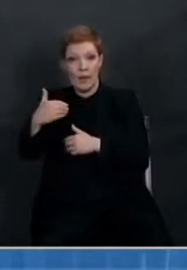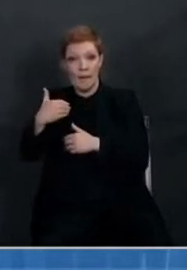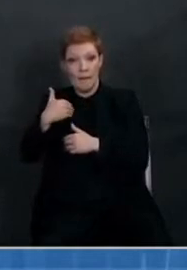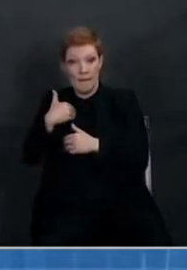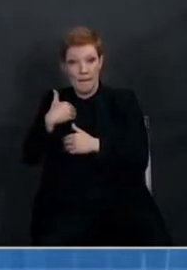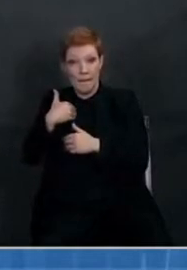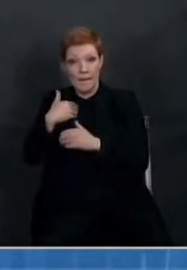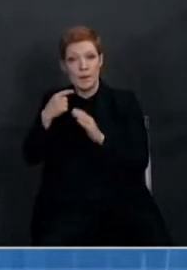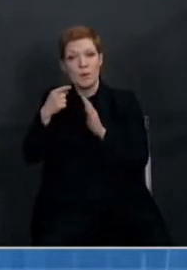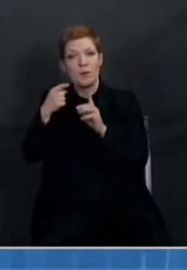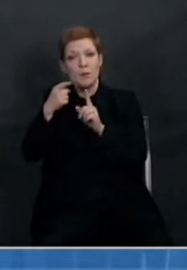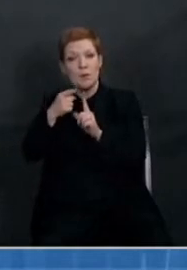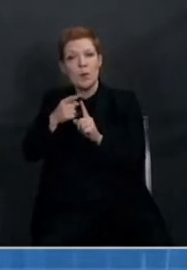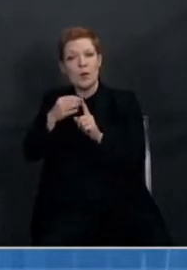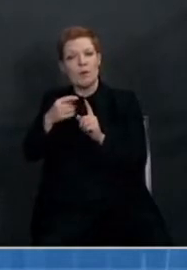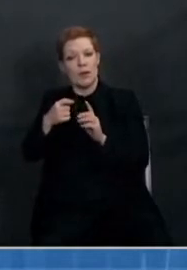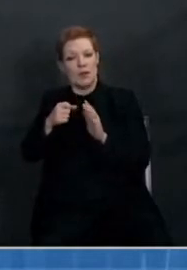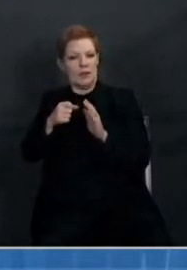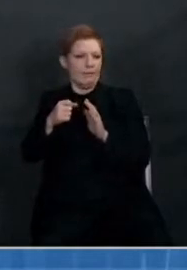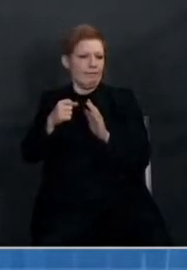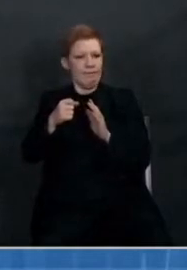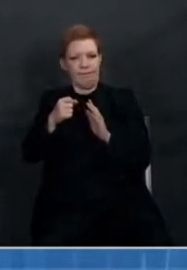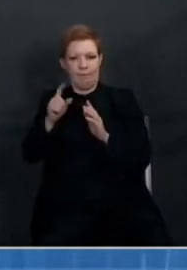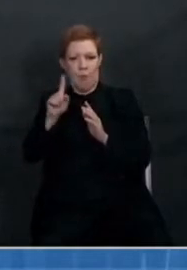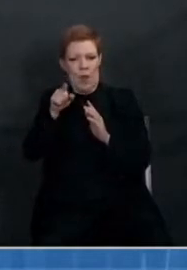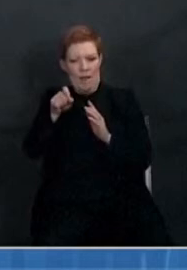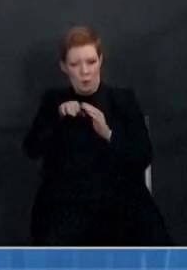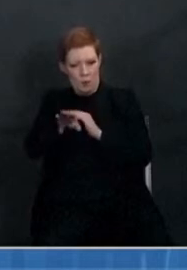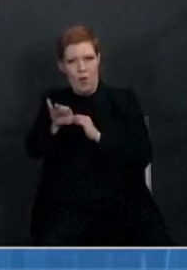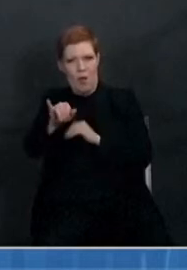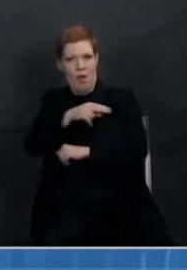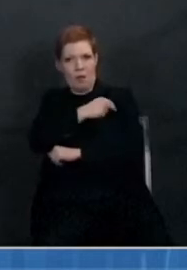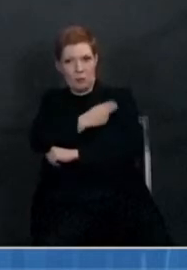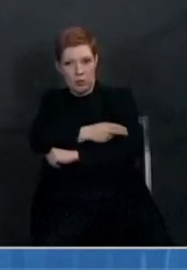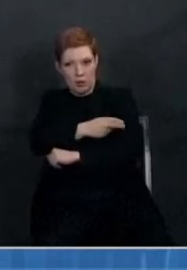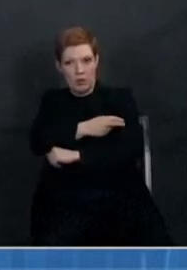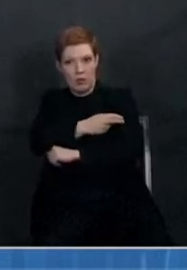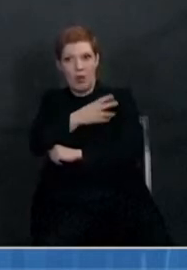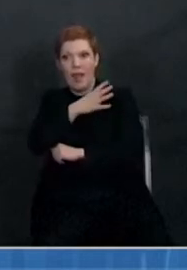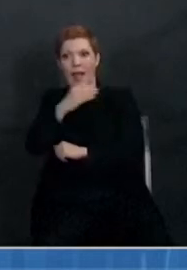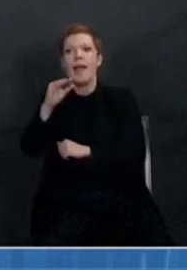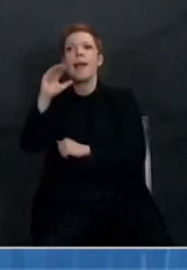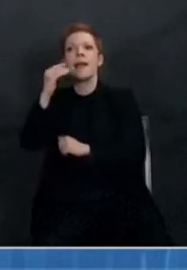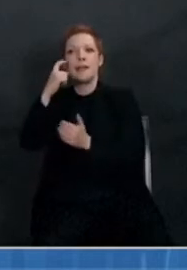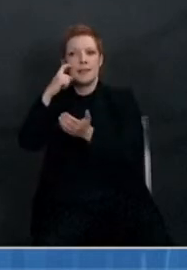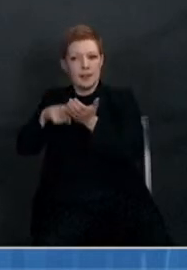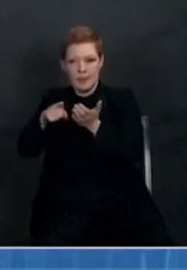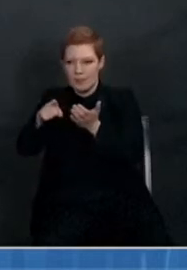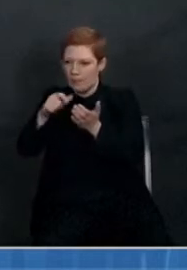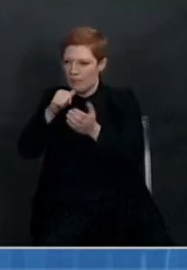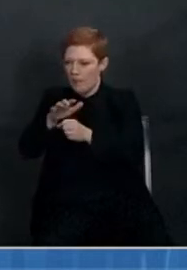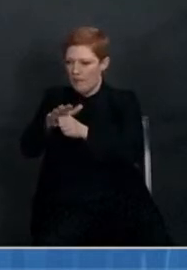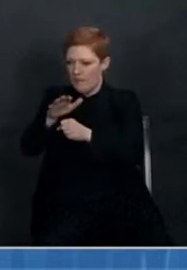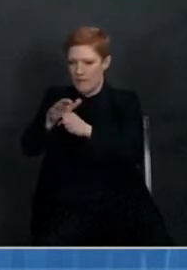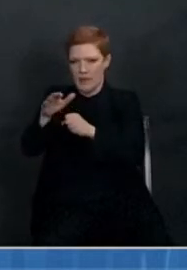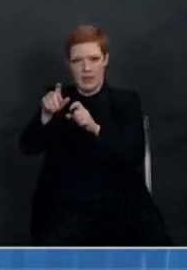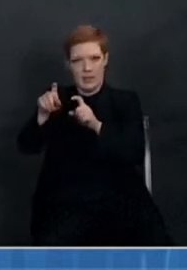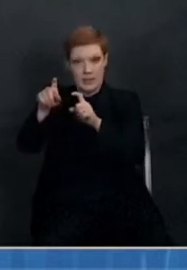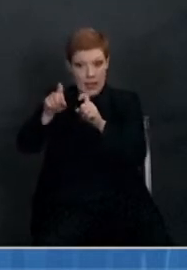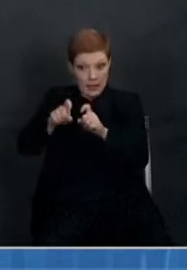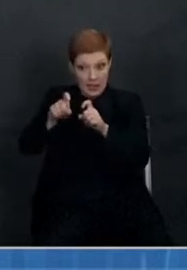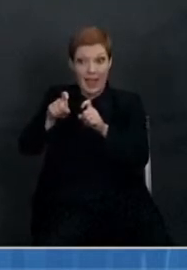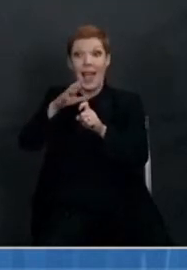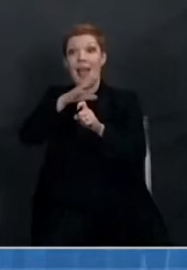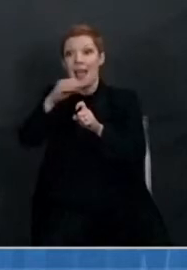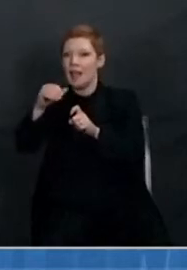of symptomatic illness requiring hospitalization, which is often a function of inadequate access to testing in the first place. So in these